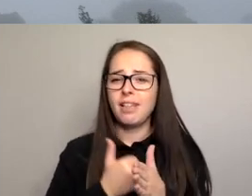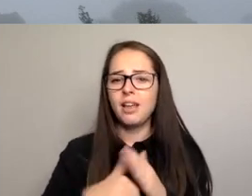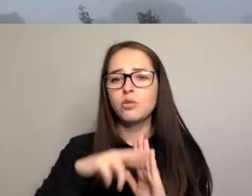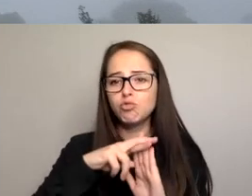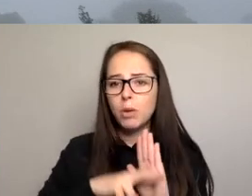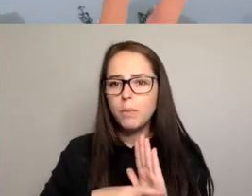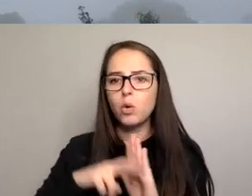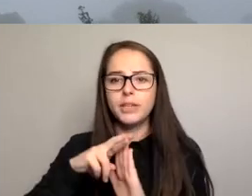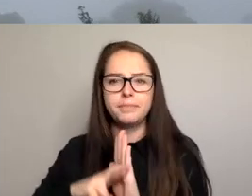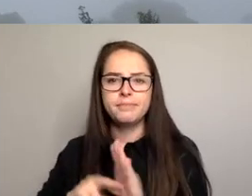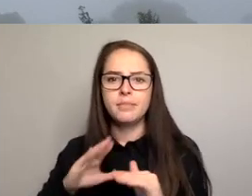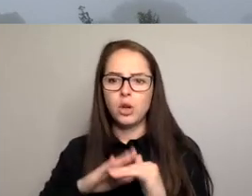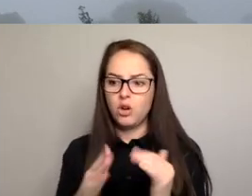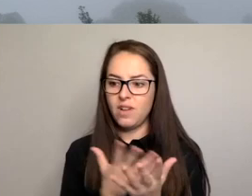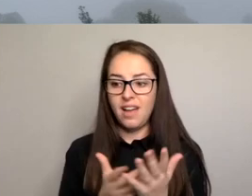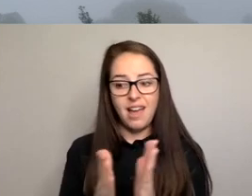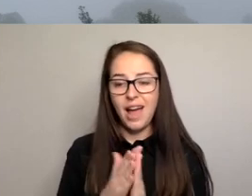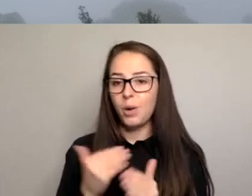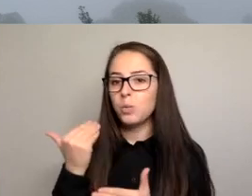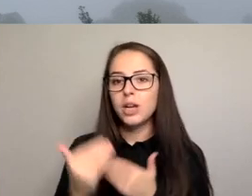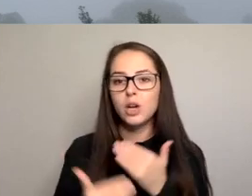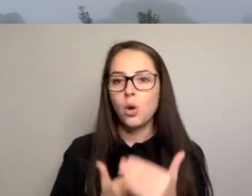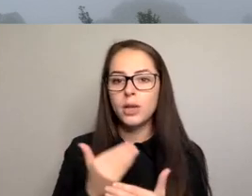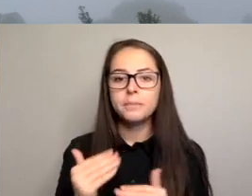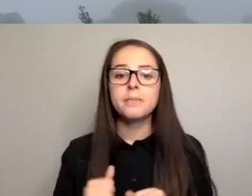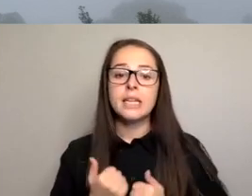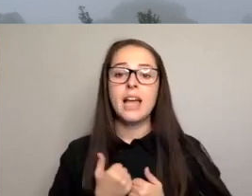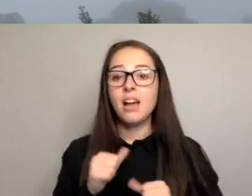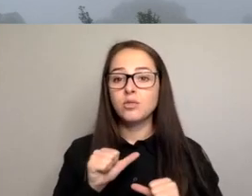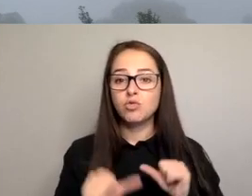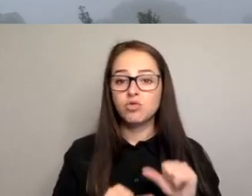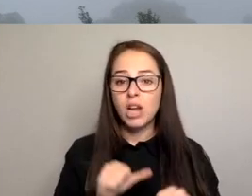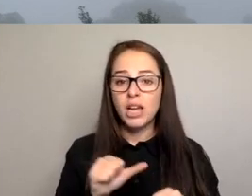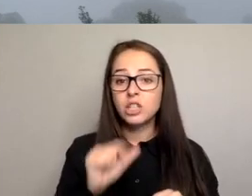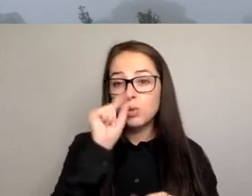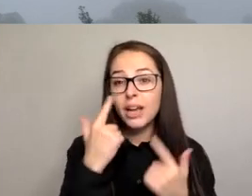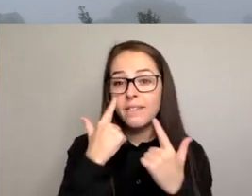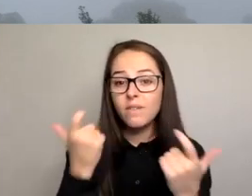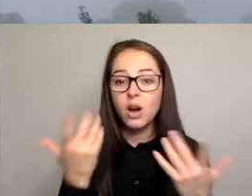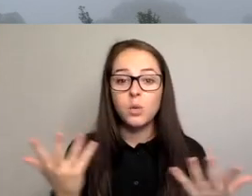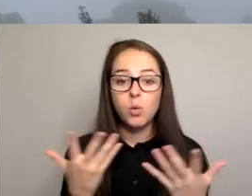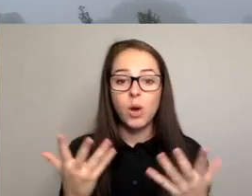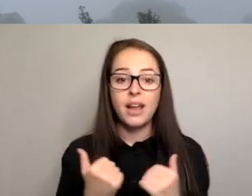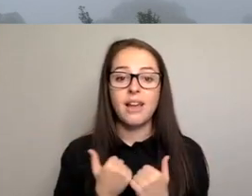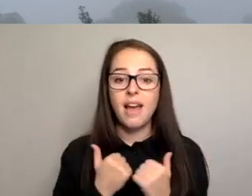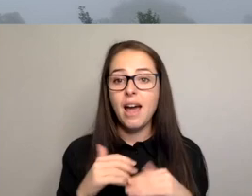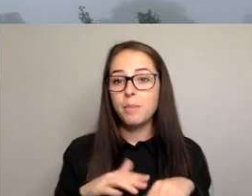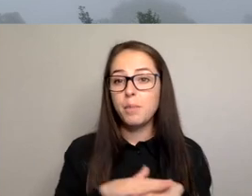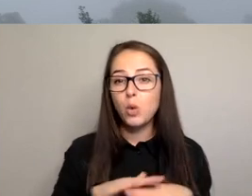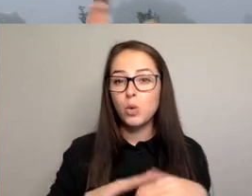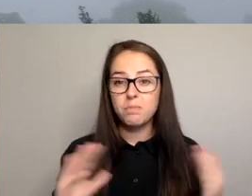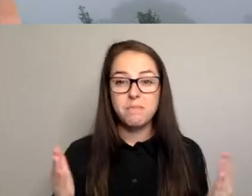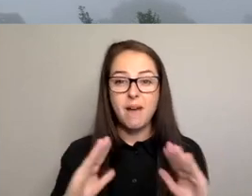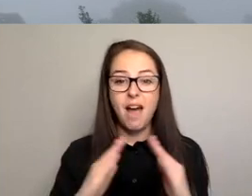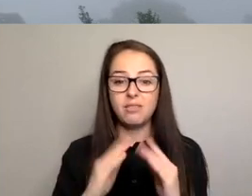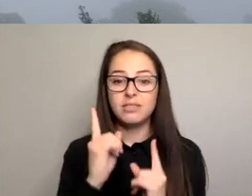going. So, so our gender equity strategy strategy is available on Blue Manor City Council's website. And we've also set up a web,